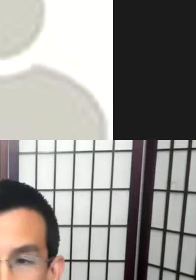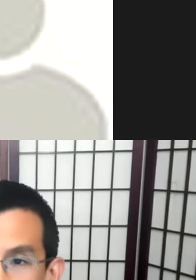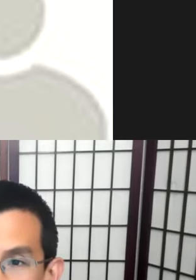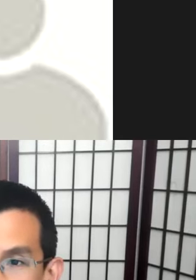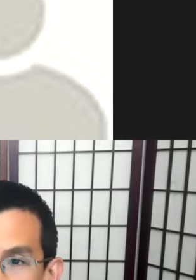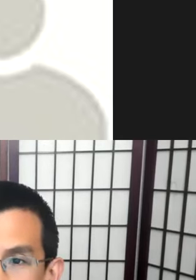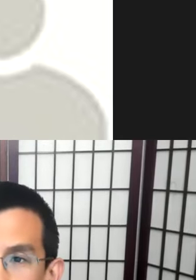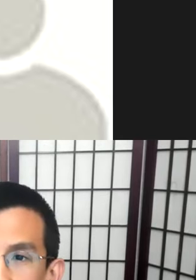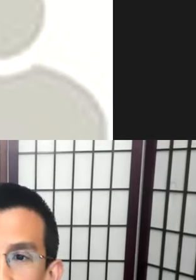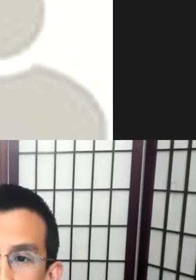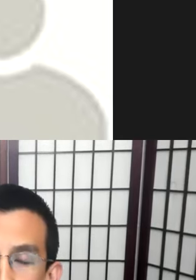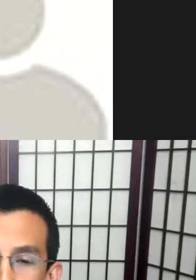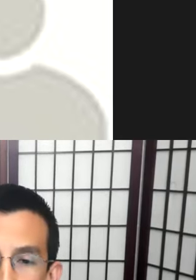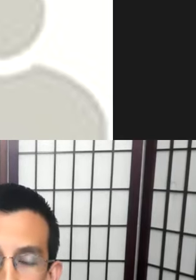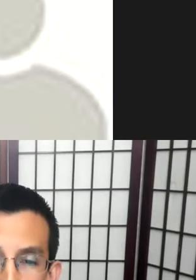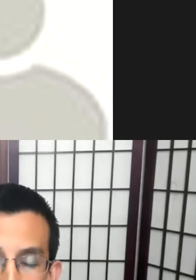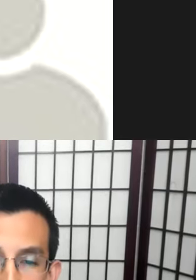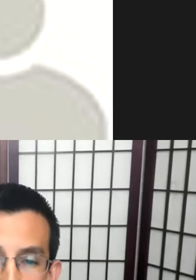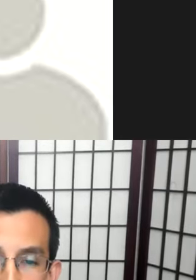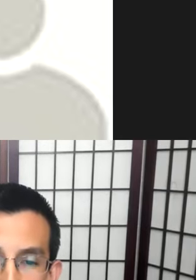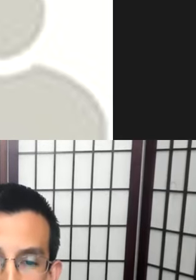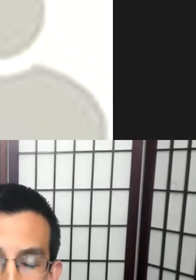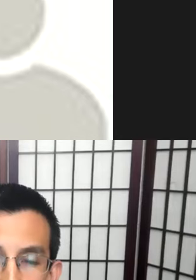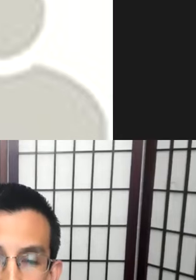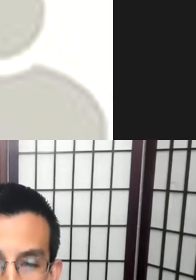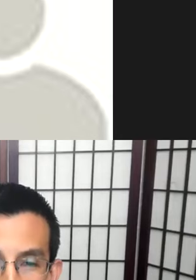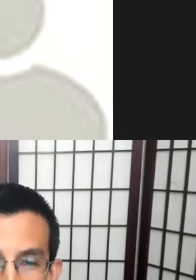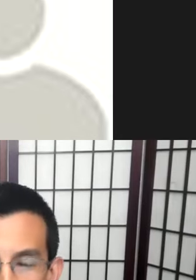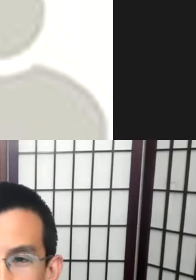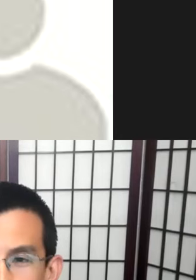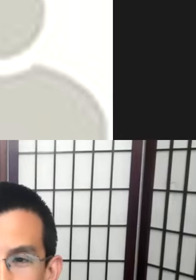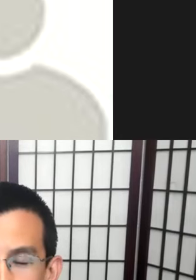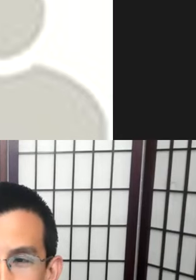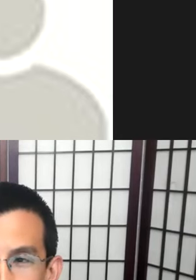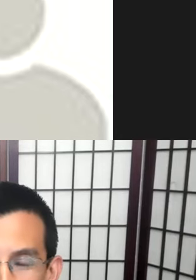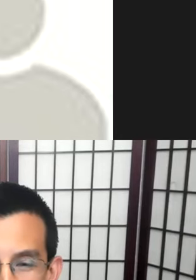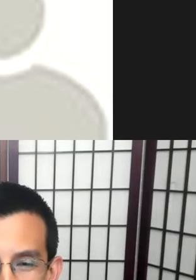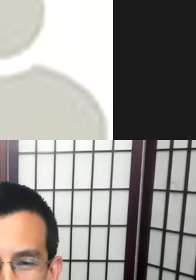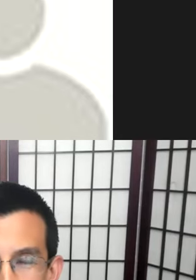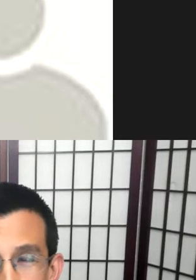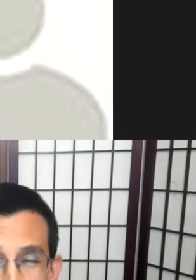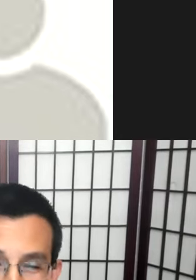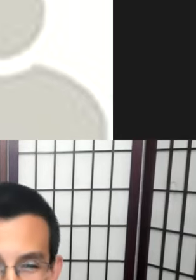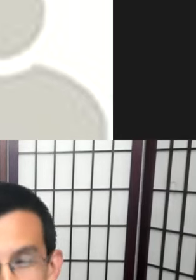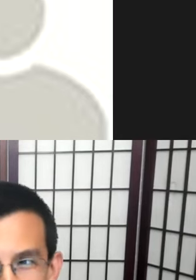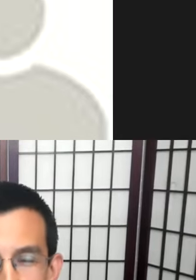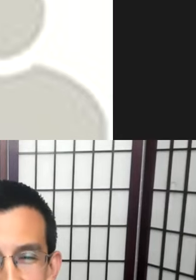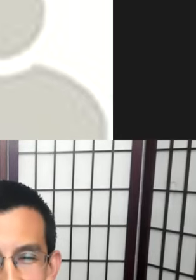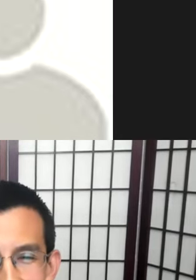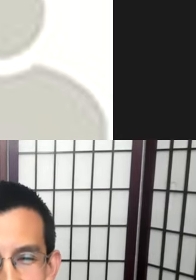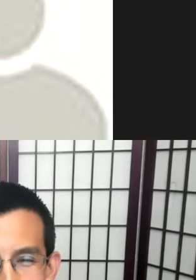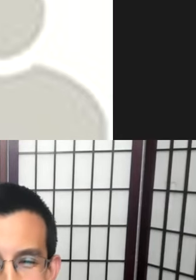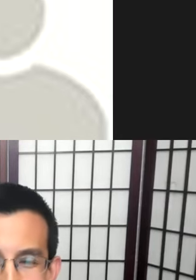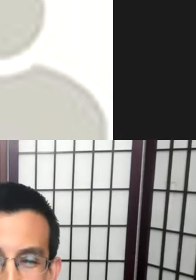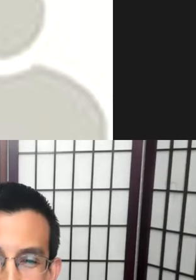from within. And found that it's been hugely, hugely inspirational and also kind of fun